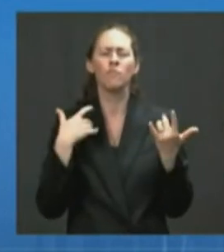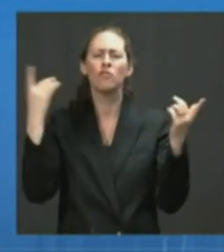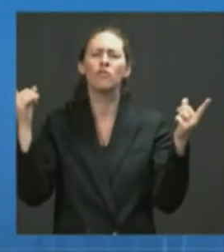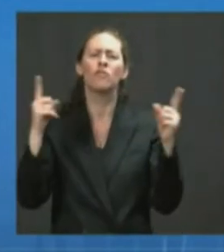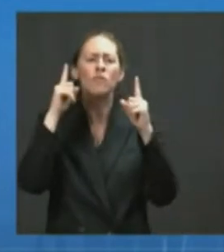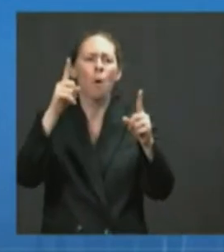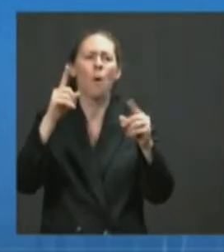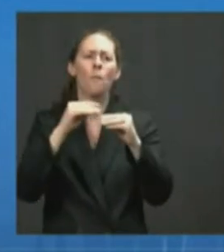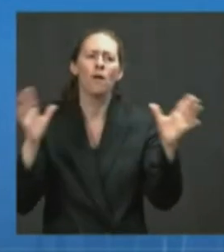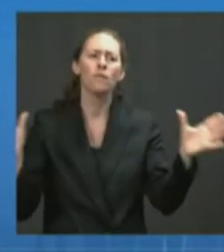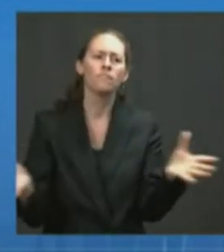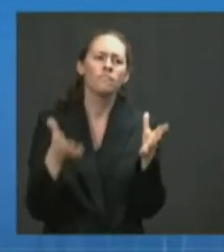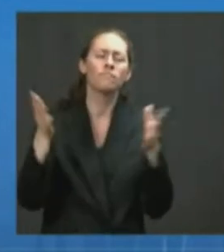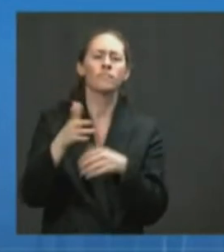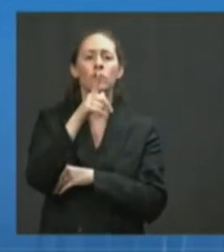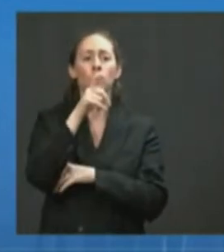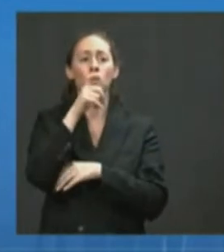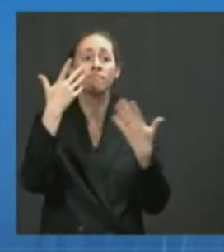of vaccinated Americans.